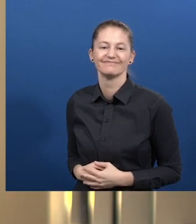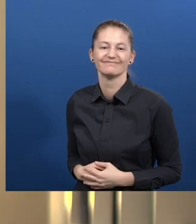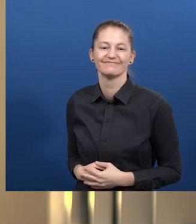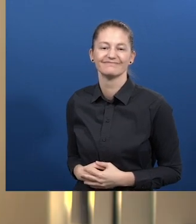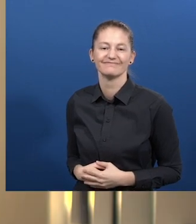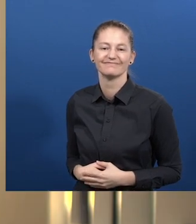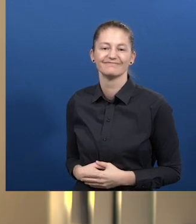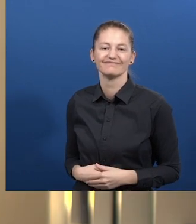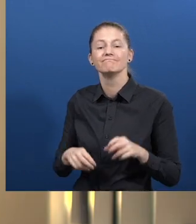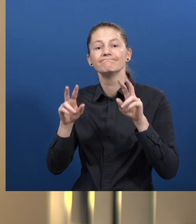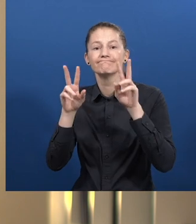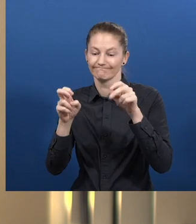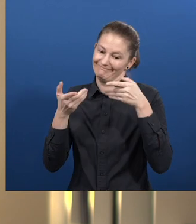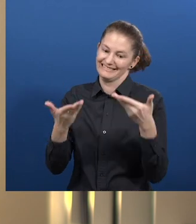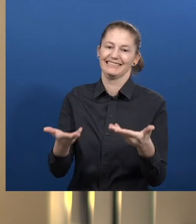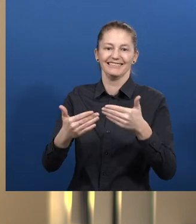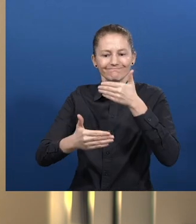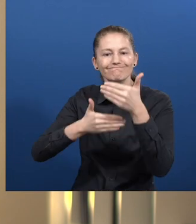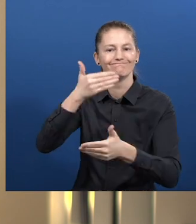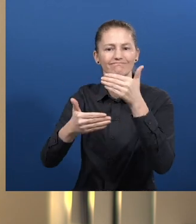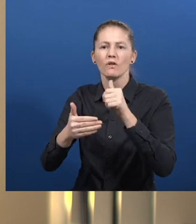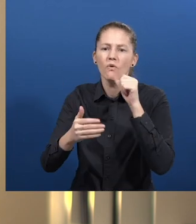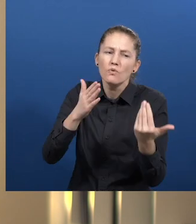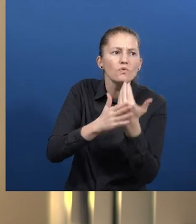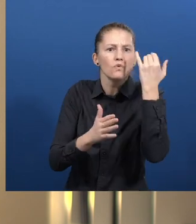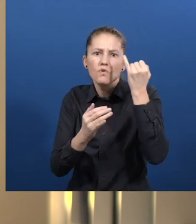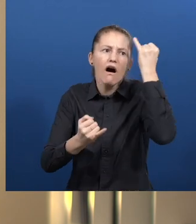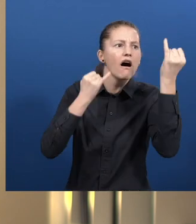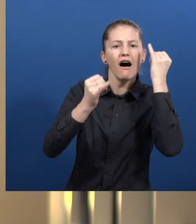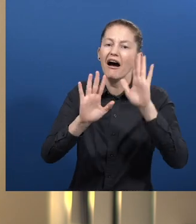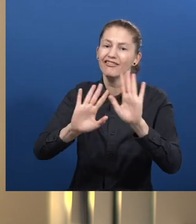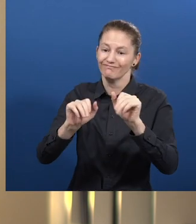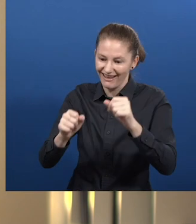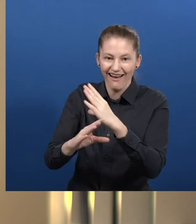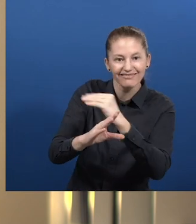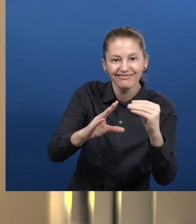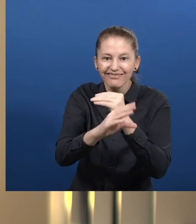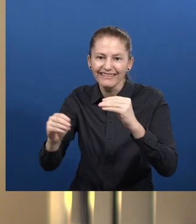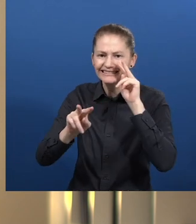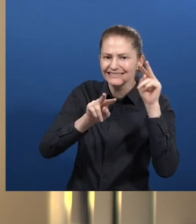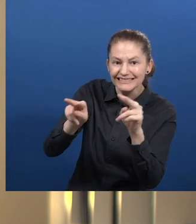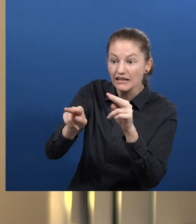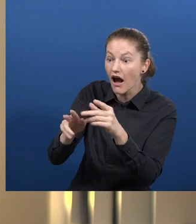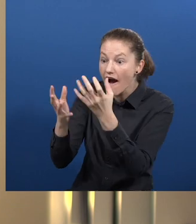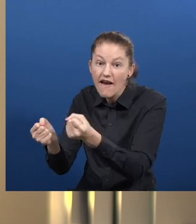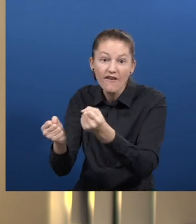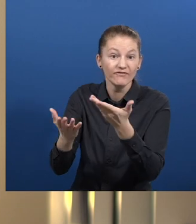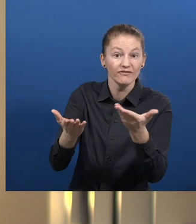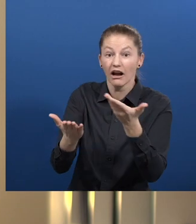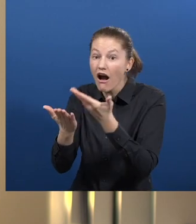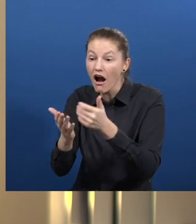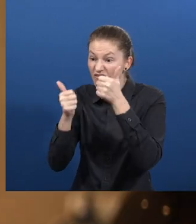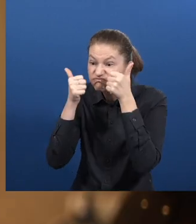reinventing new social innovations, seeing which innovations have evidence that they work and seeing how we can transfer, not